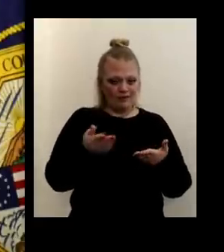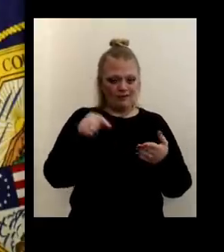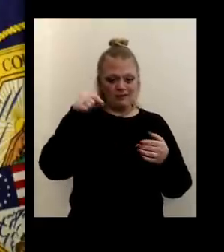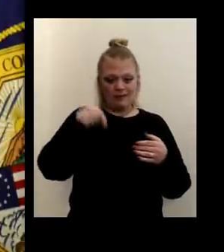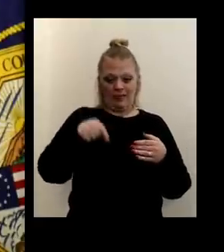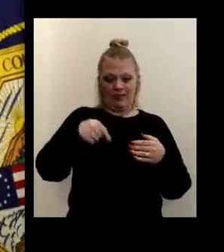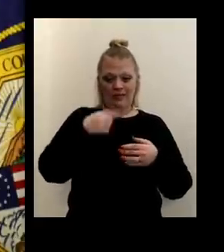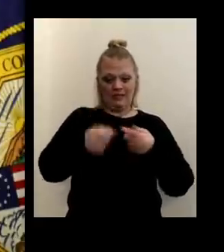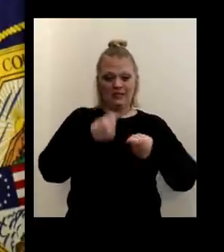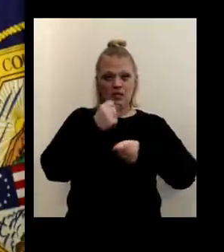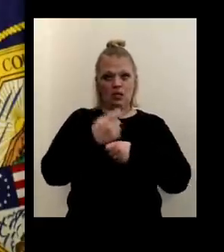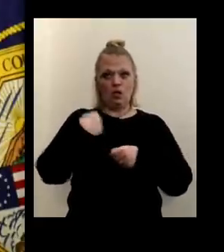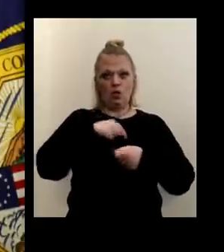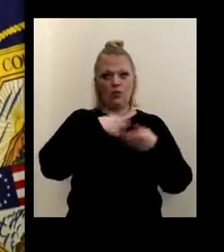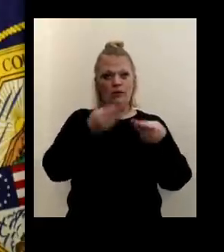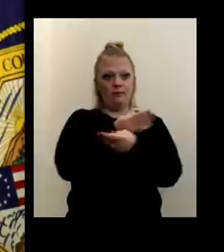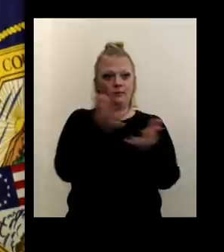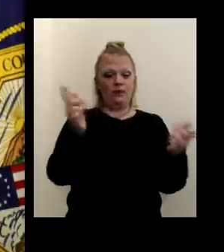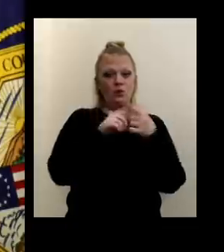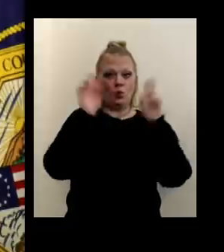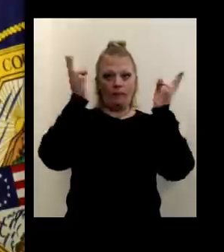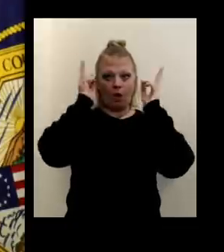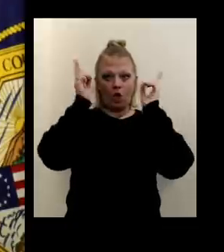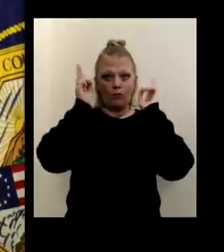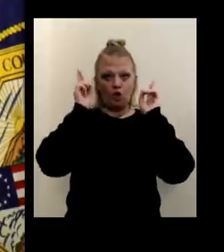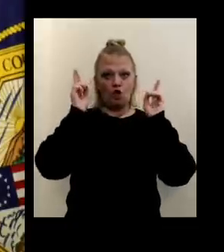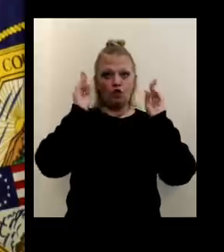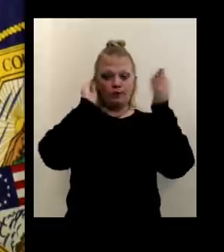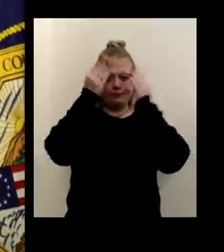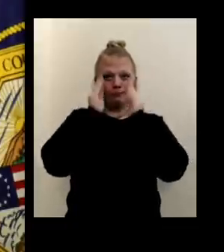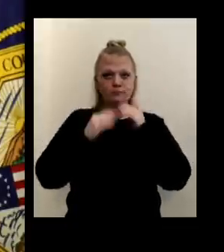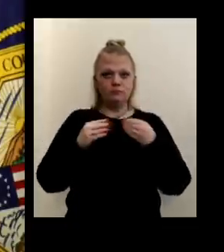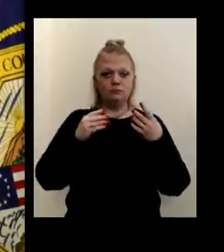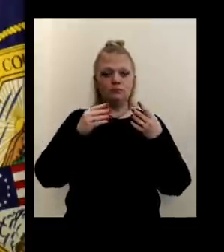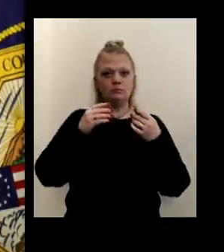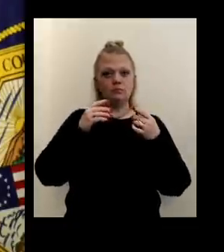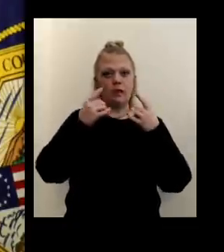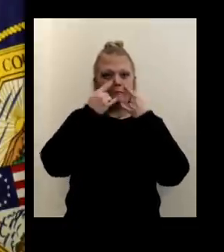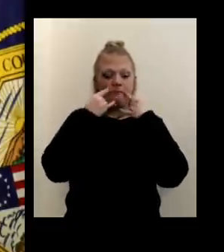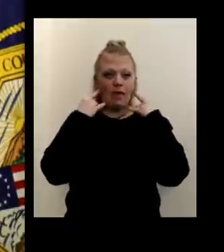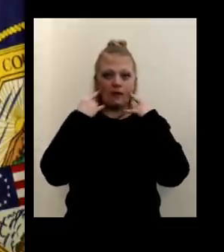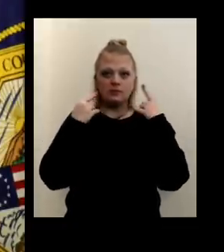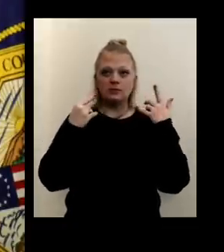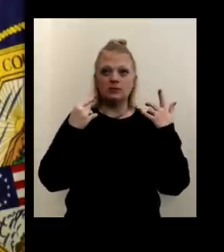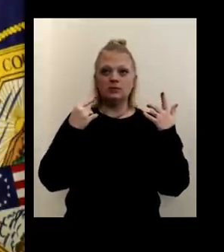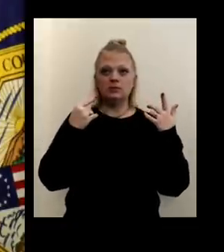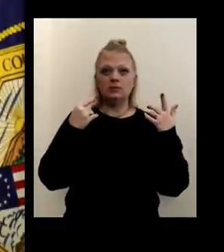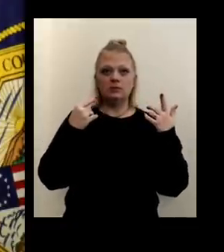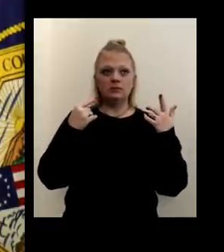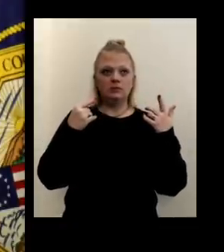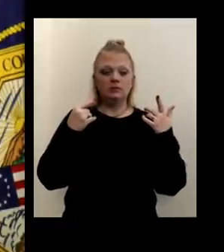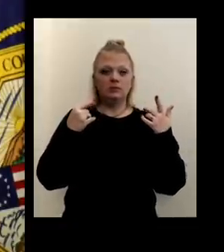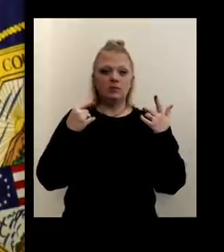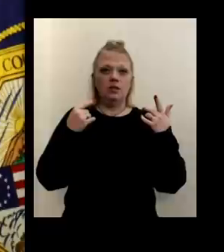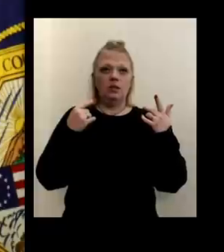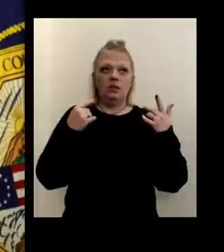we did a distribution to a barbers and beauty shops, face masks, as well as, uh,